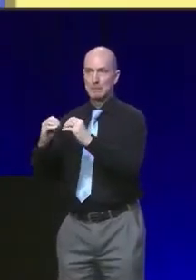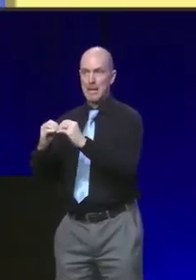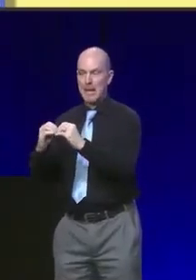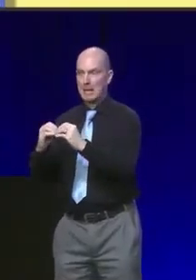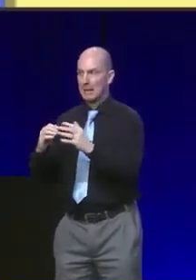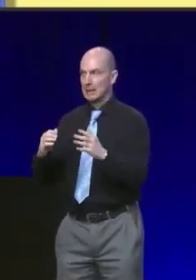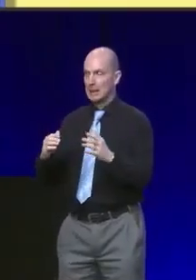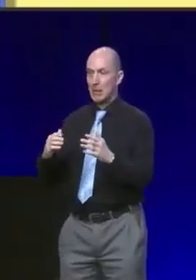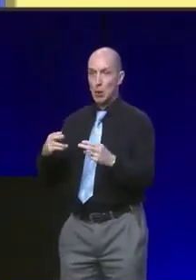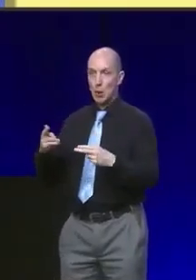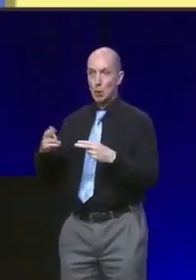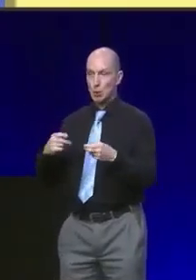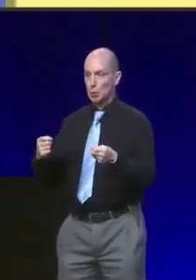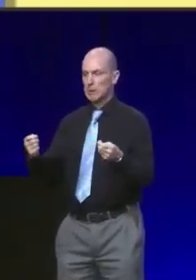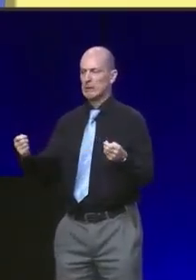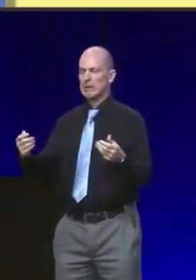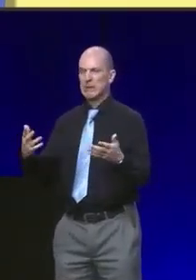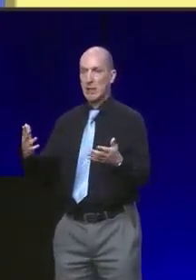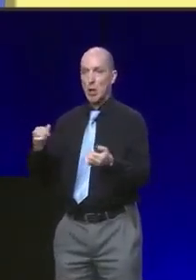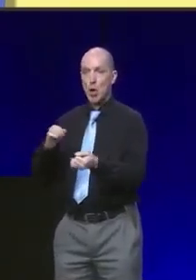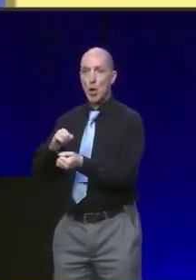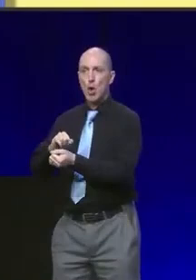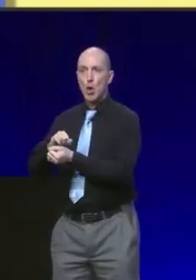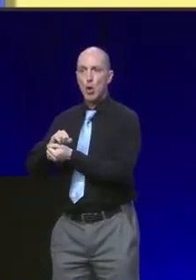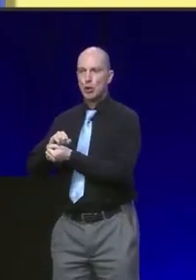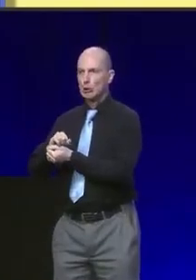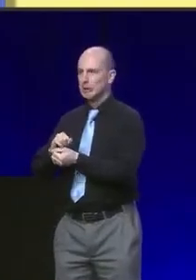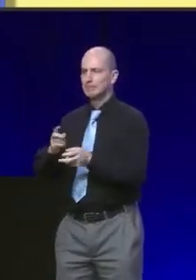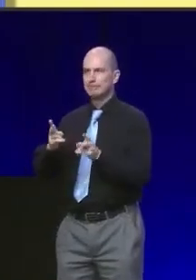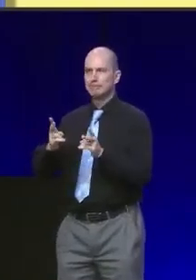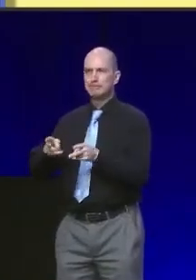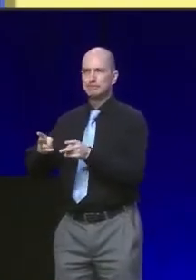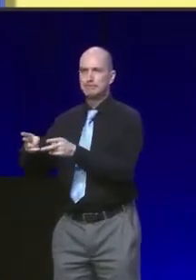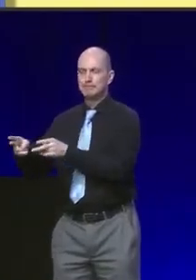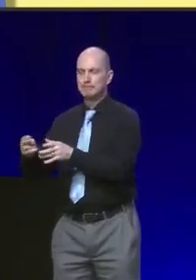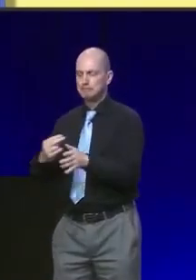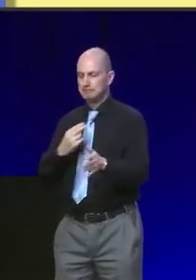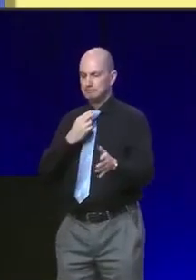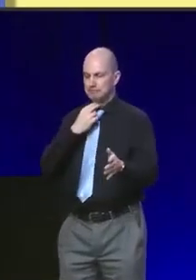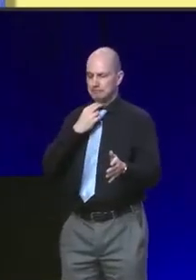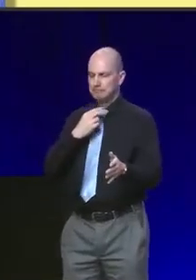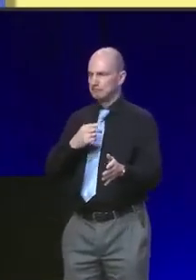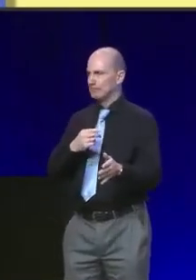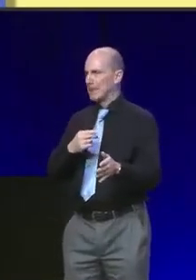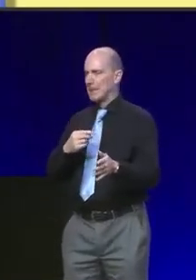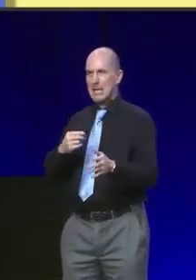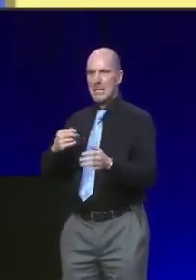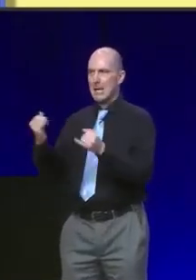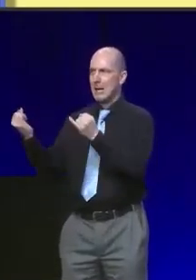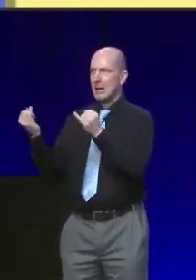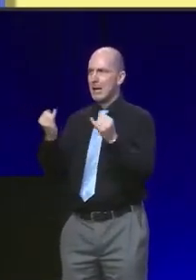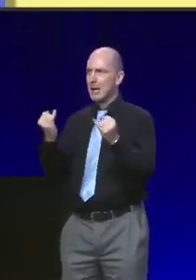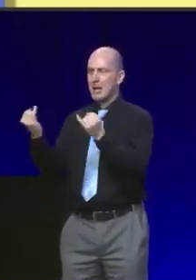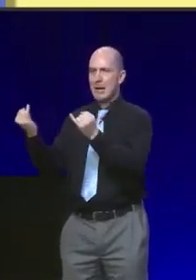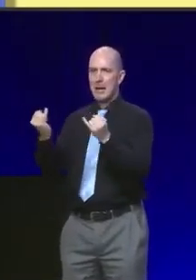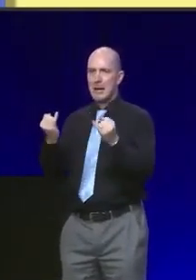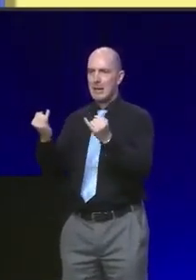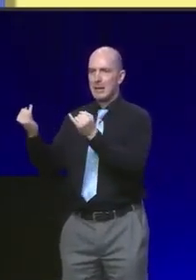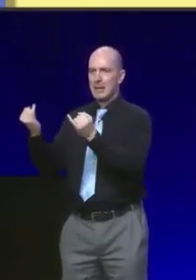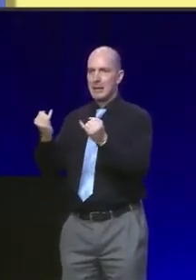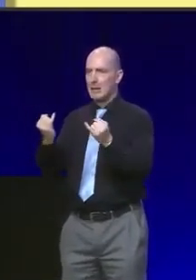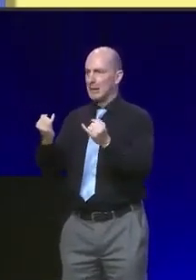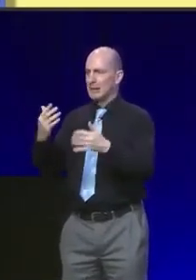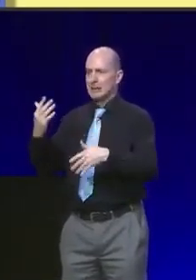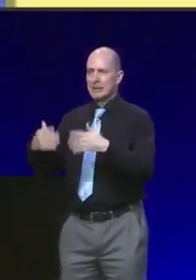of life amongst hostages that have been taken. The suffering on all sides has gone on for far too long. So a ceasefire